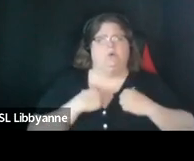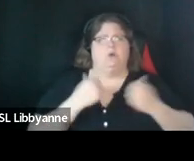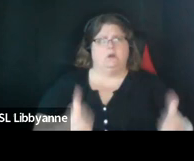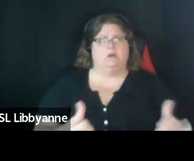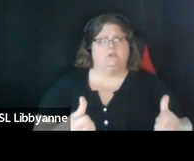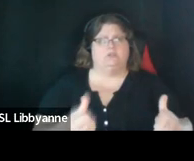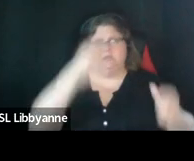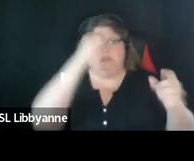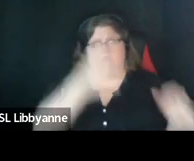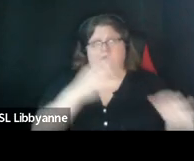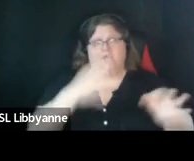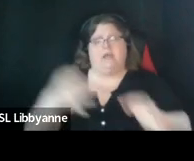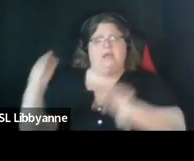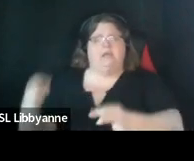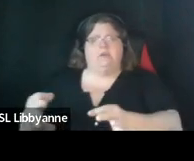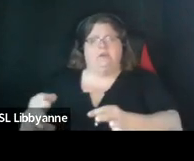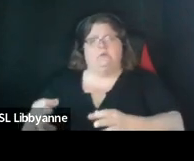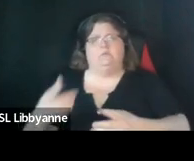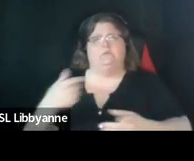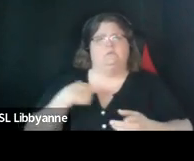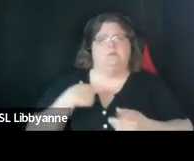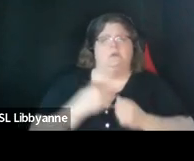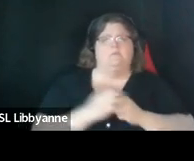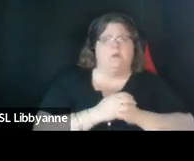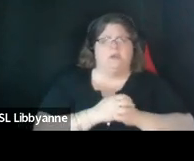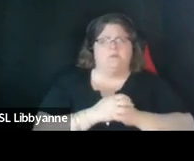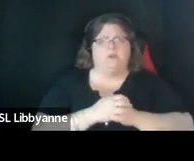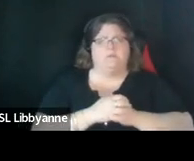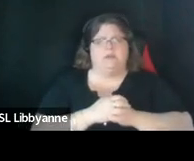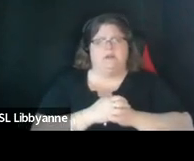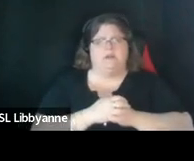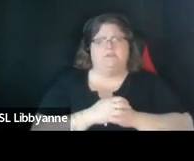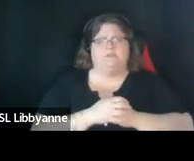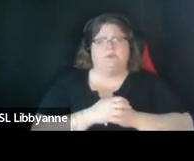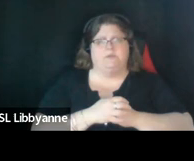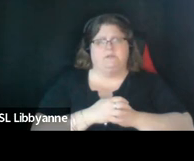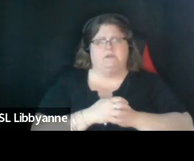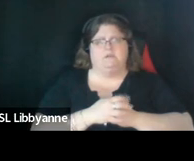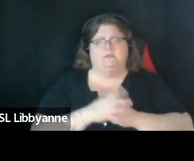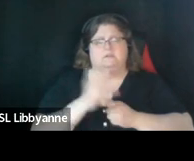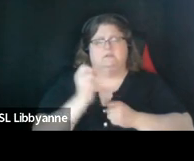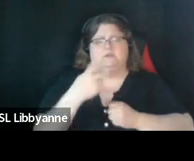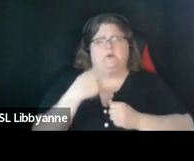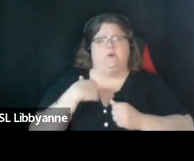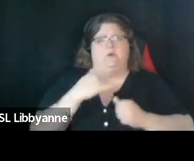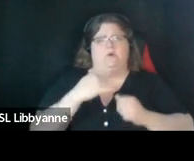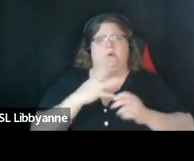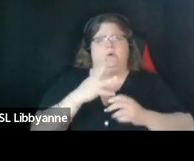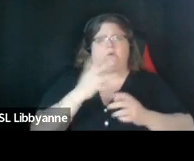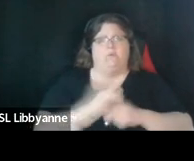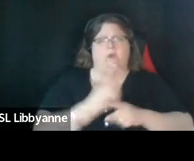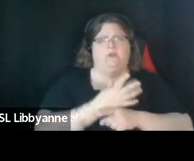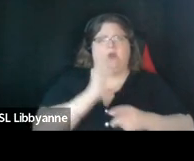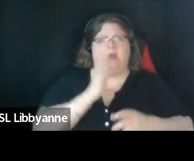the needs of students first regardless of conflict and criticism engages in regular and direct conversation and in